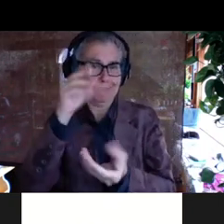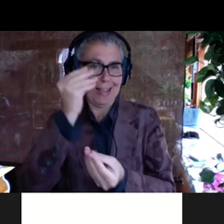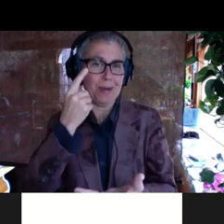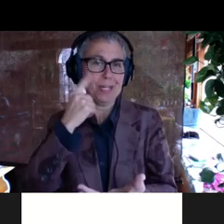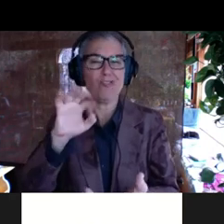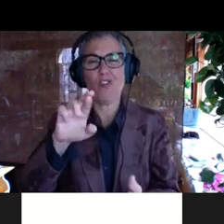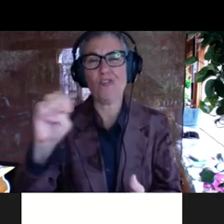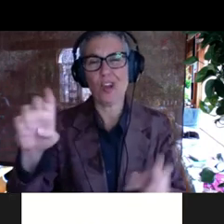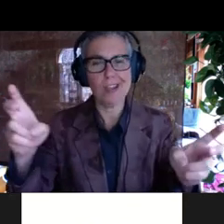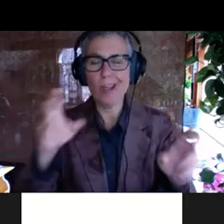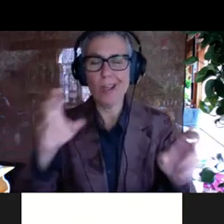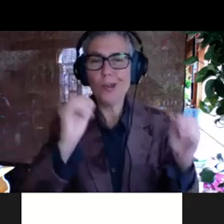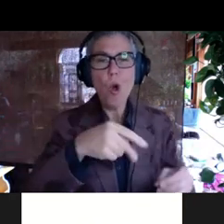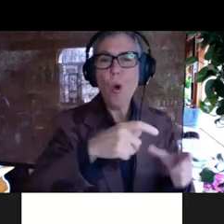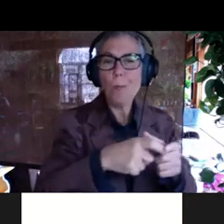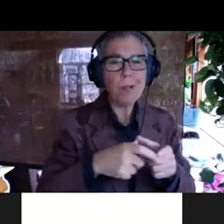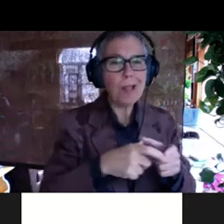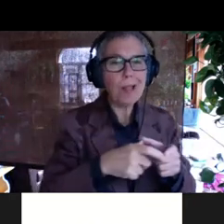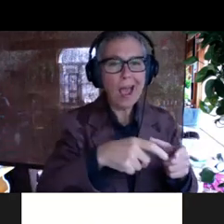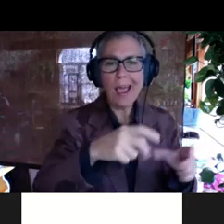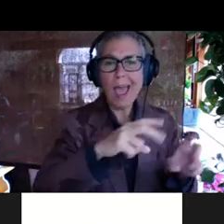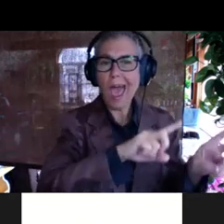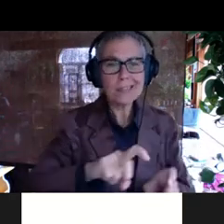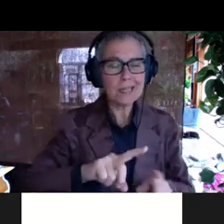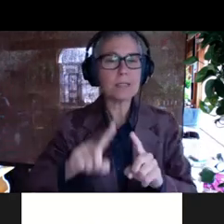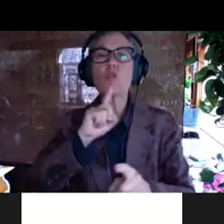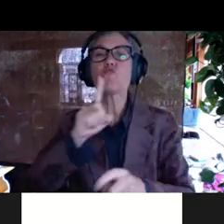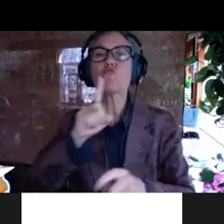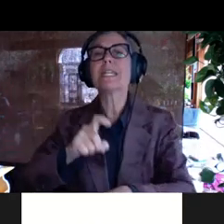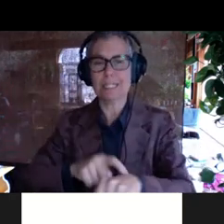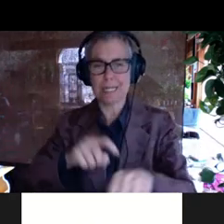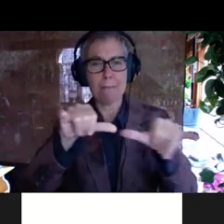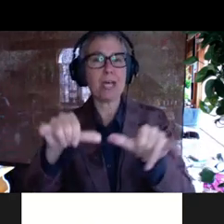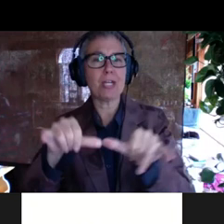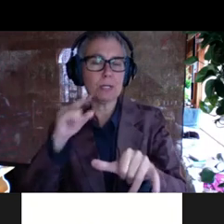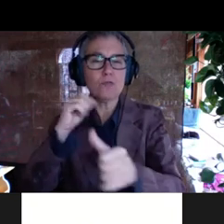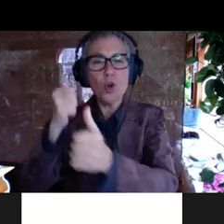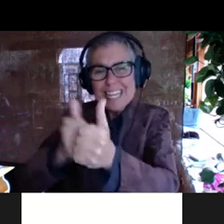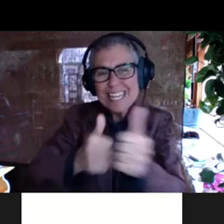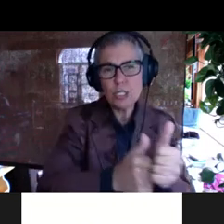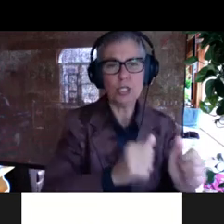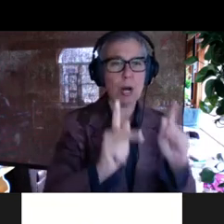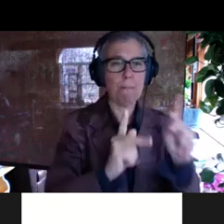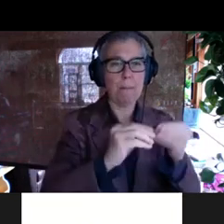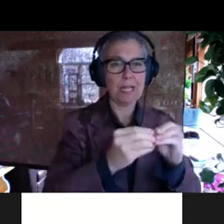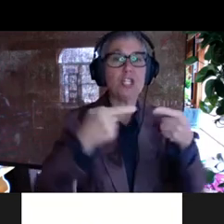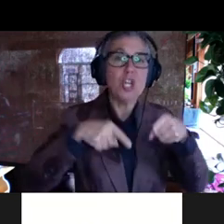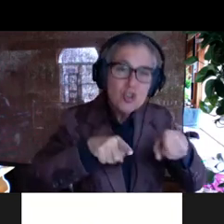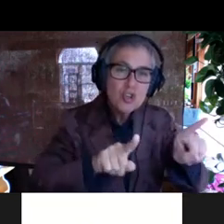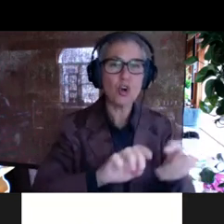assays. You just get real time measurements of what's going on in every population as they evolve.